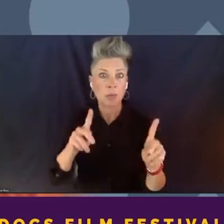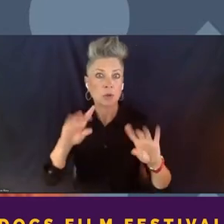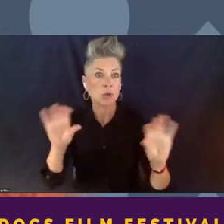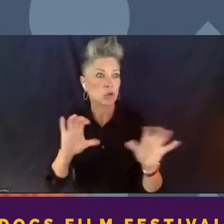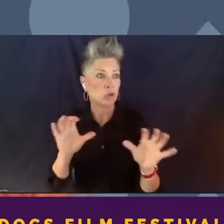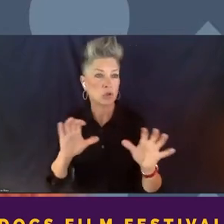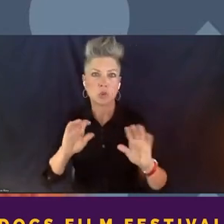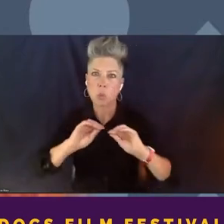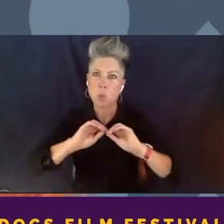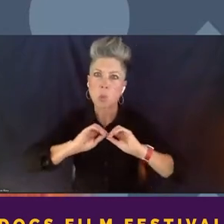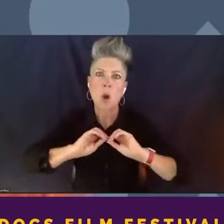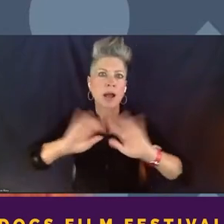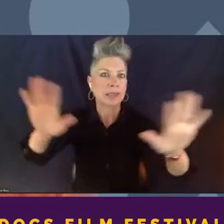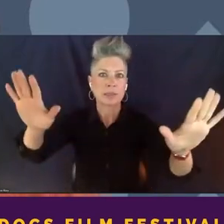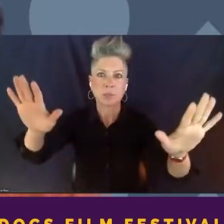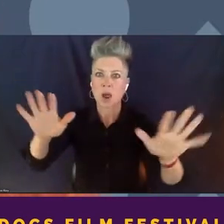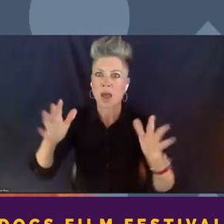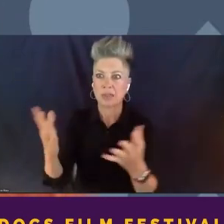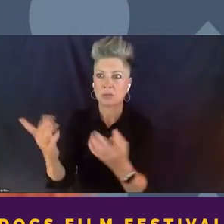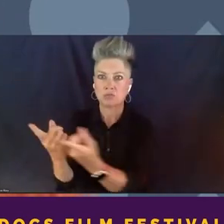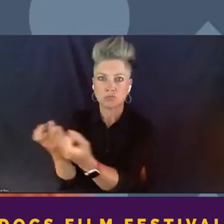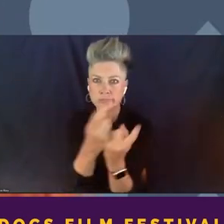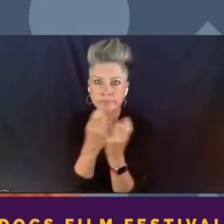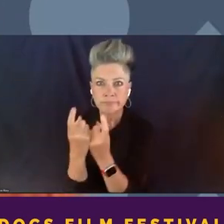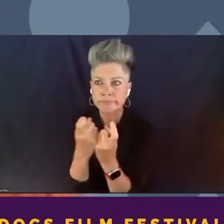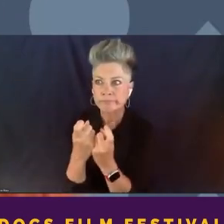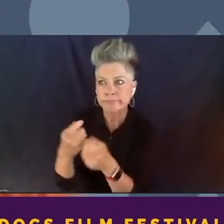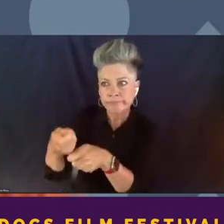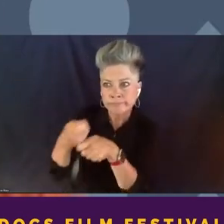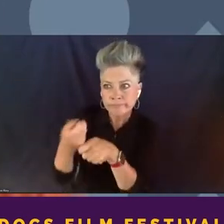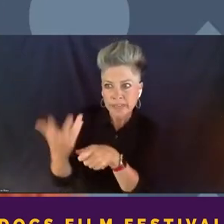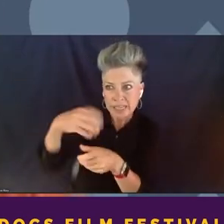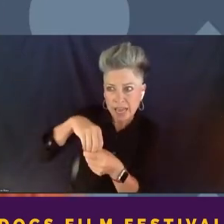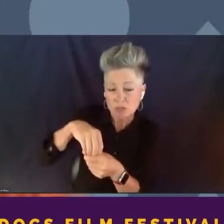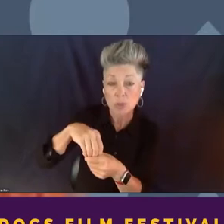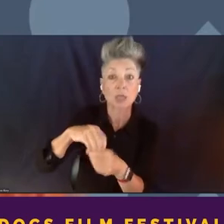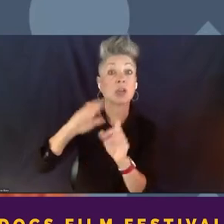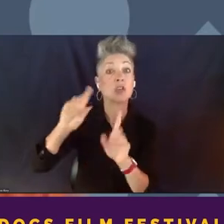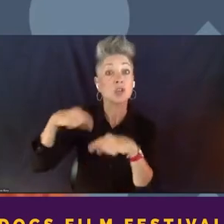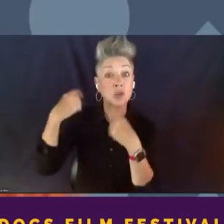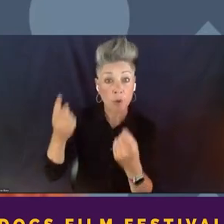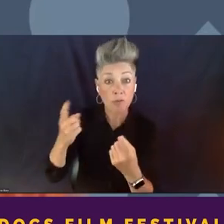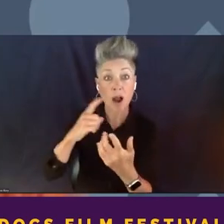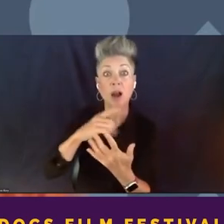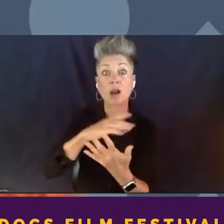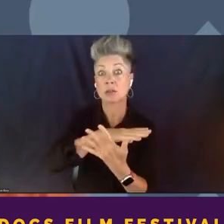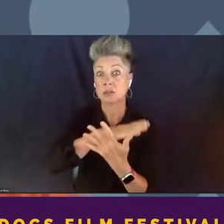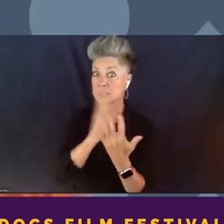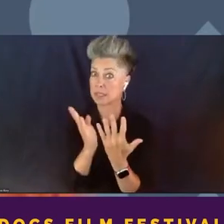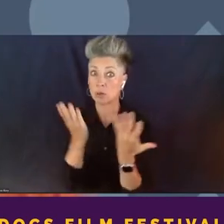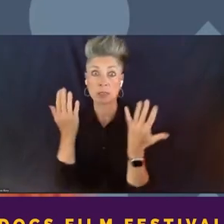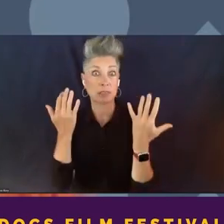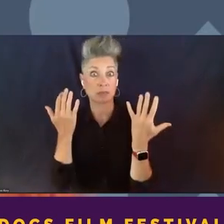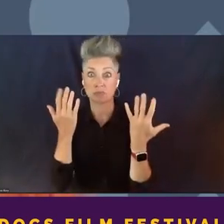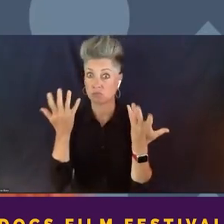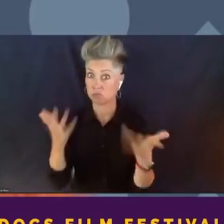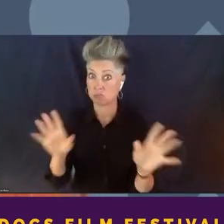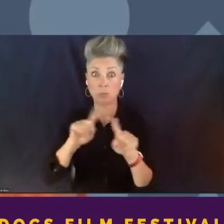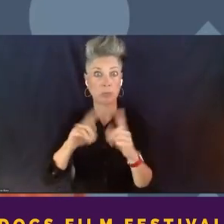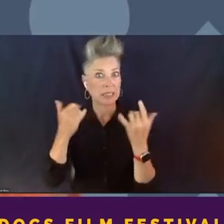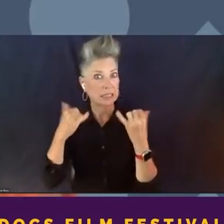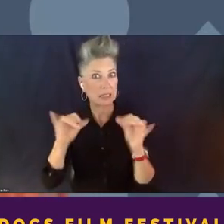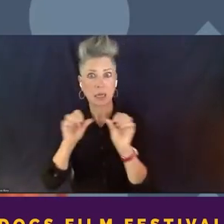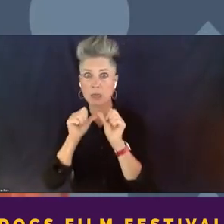engagement. Over the course of the series thus far, and engagement is still continuing, we have had